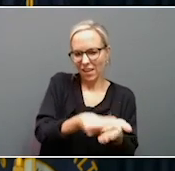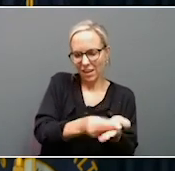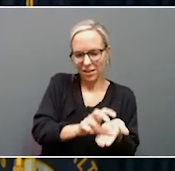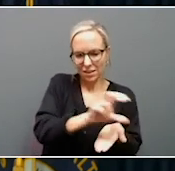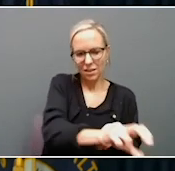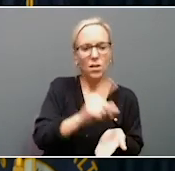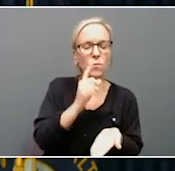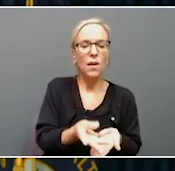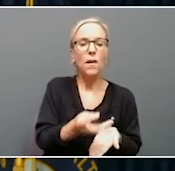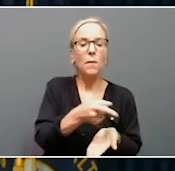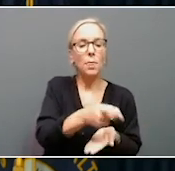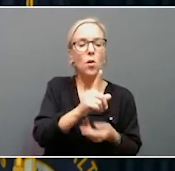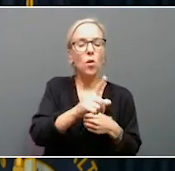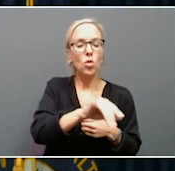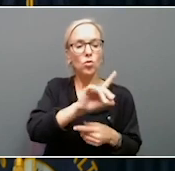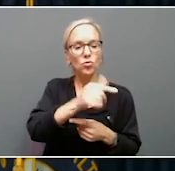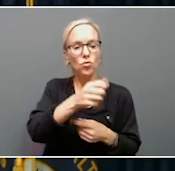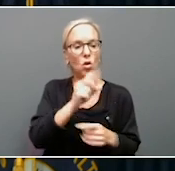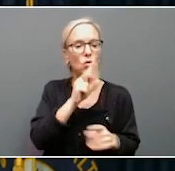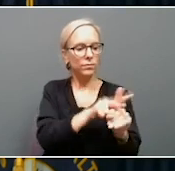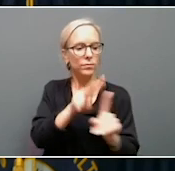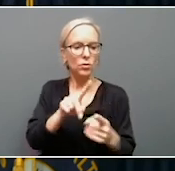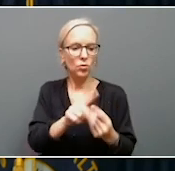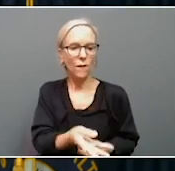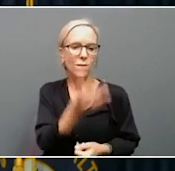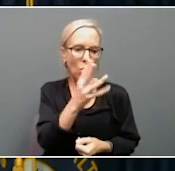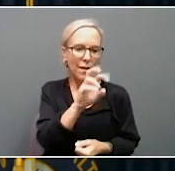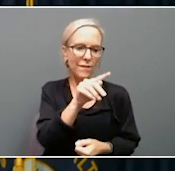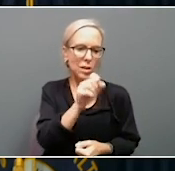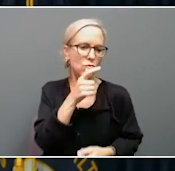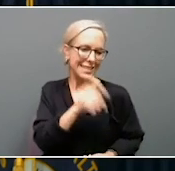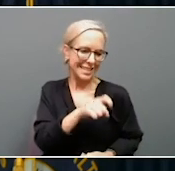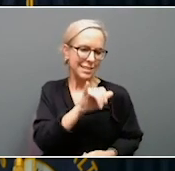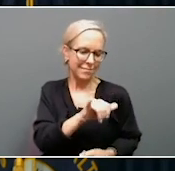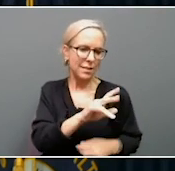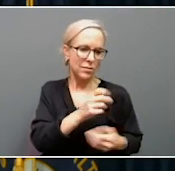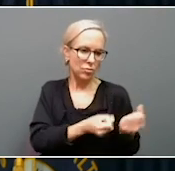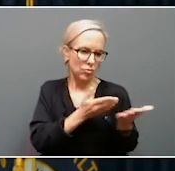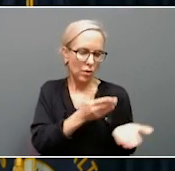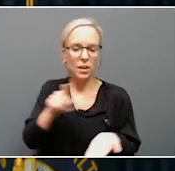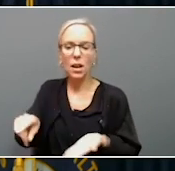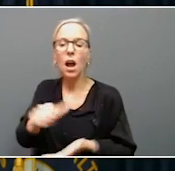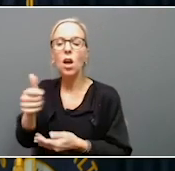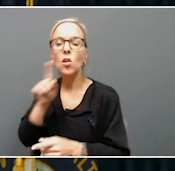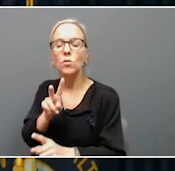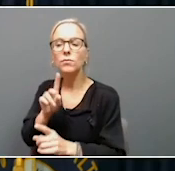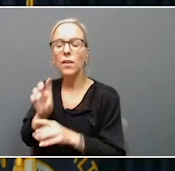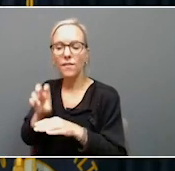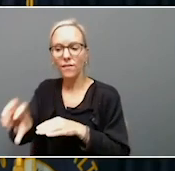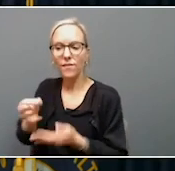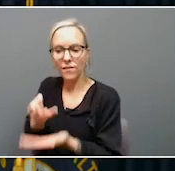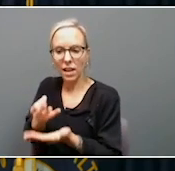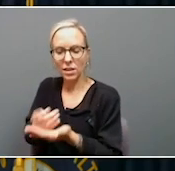veterans in need. $15,000 is going to Horse Sensing, a nonprofit in Shelby County, to support veterans who live on-site while